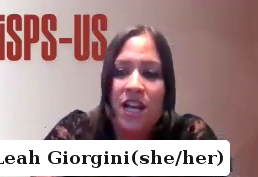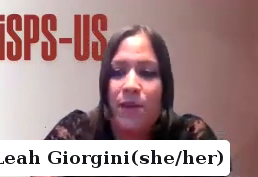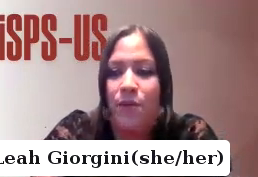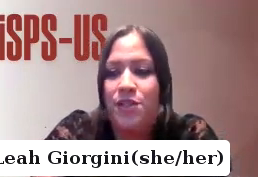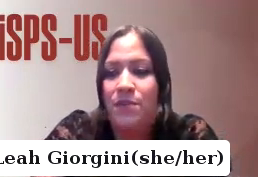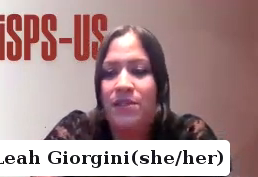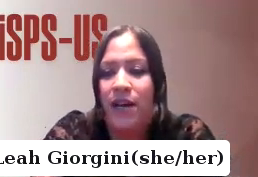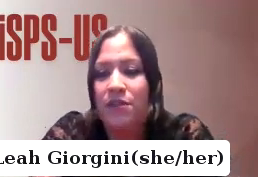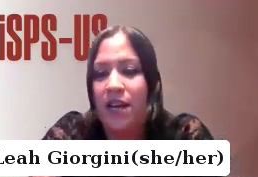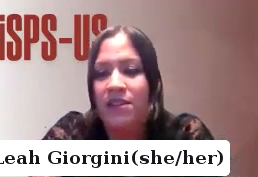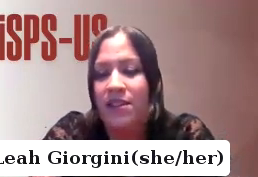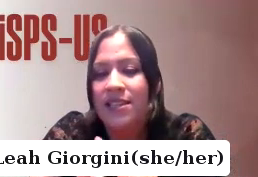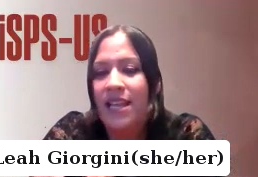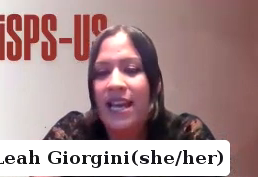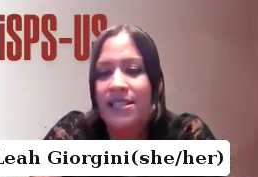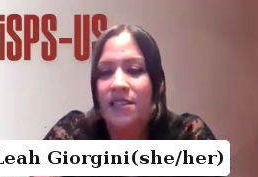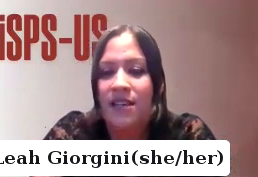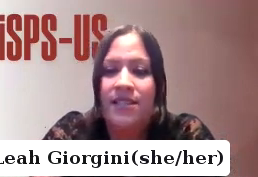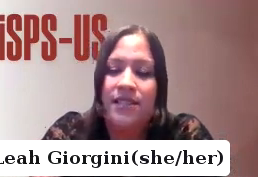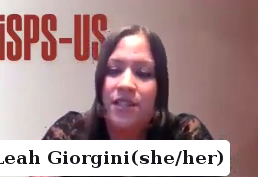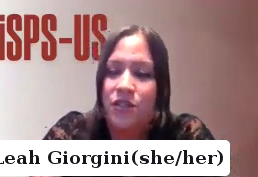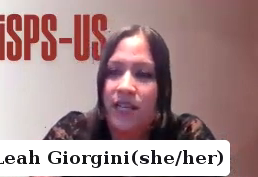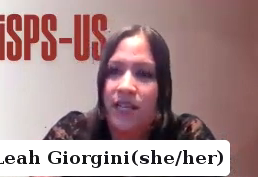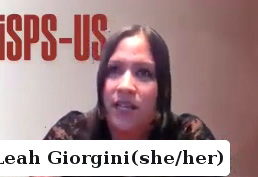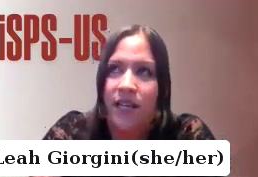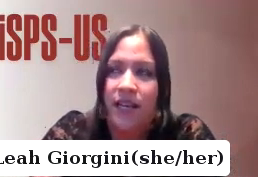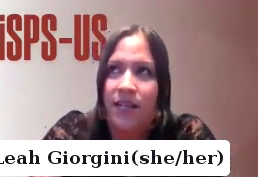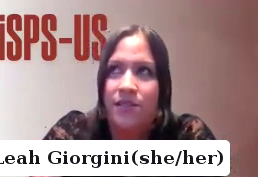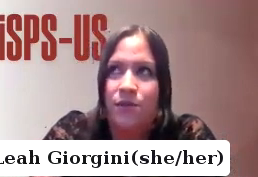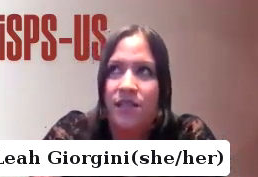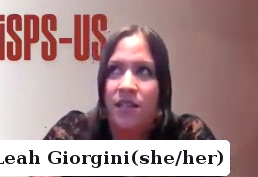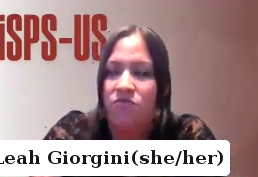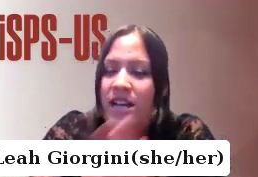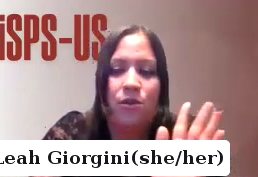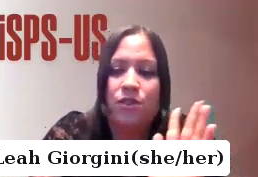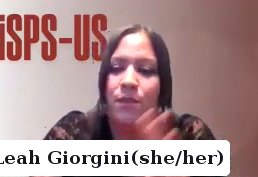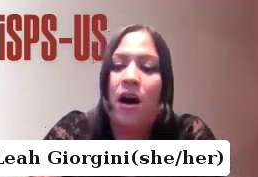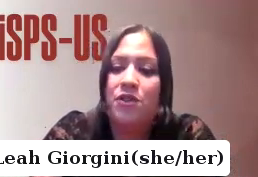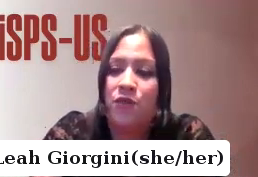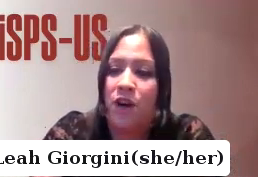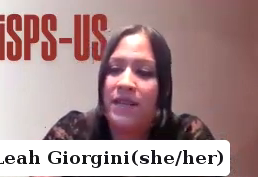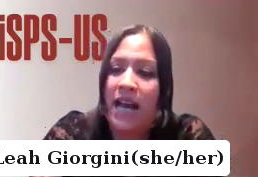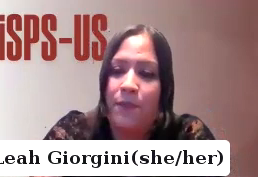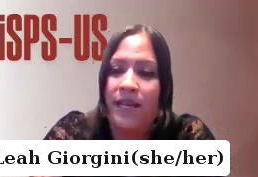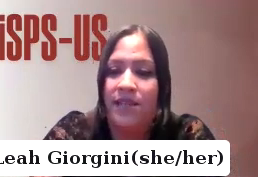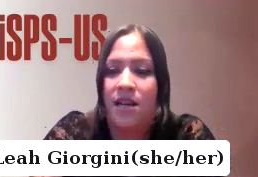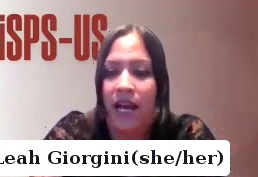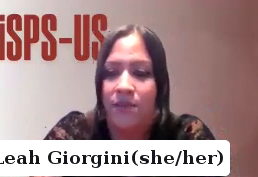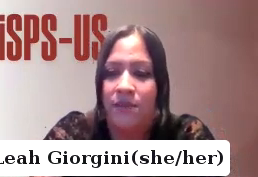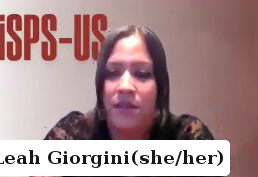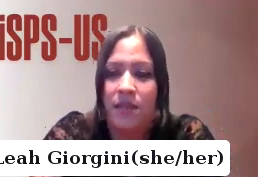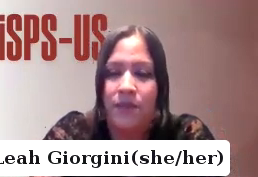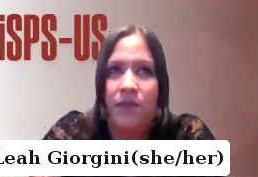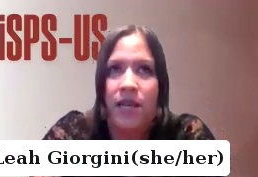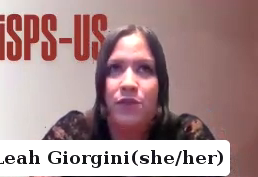a revolutionary approach to mental health care in the late 18th and 19th century and was a radical departure on what had been happening at the